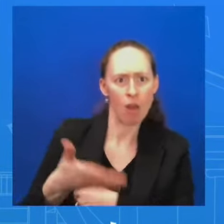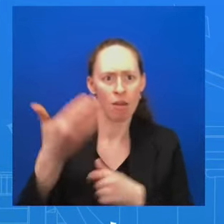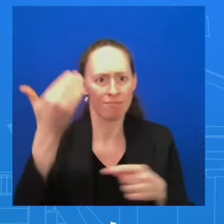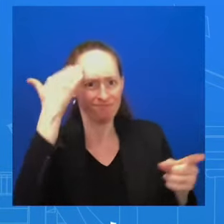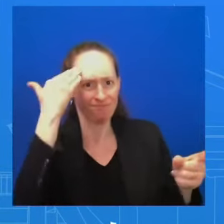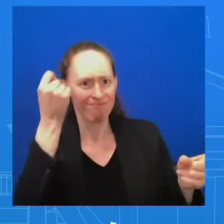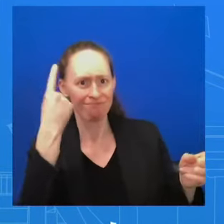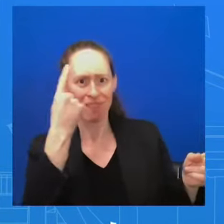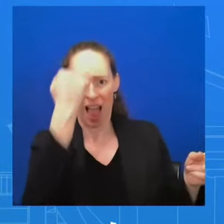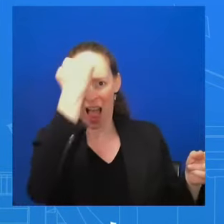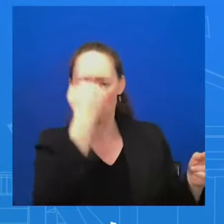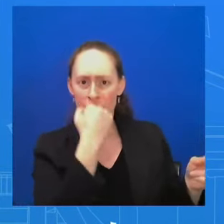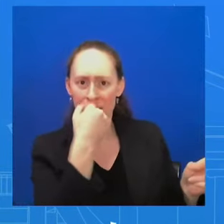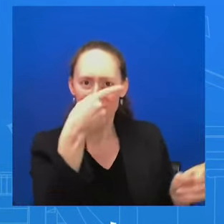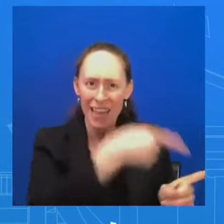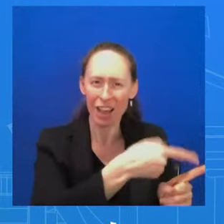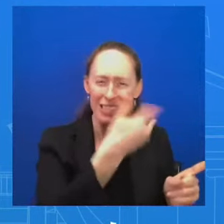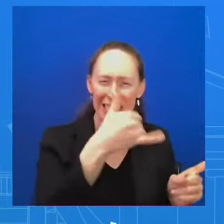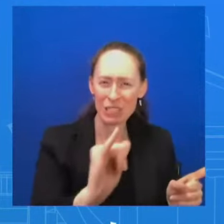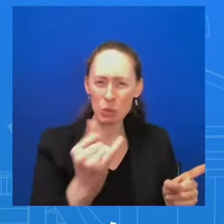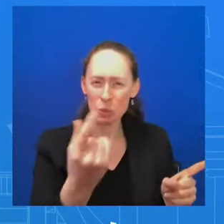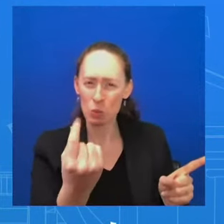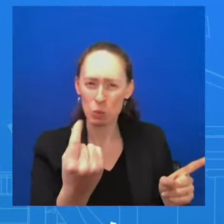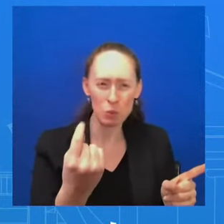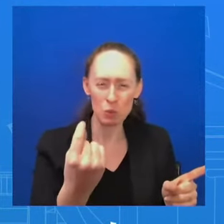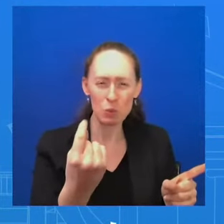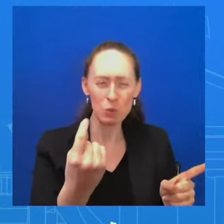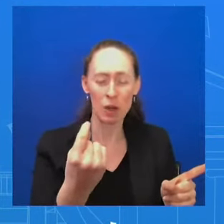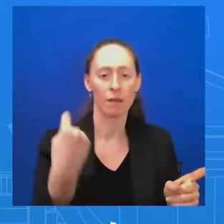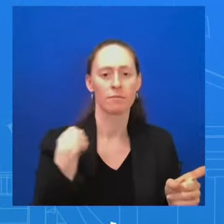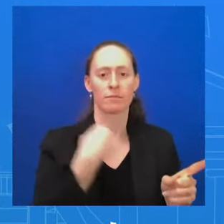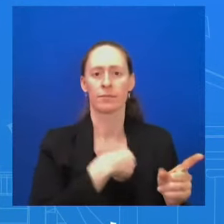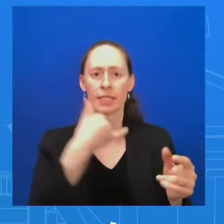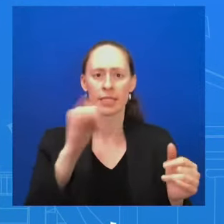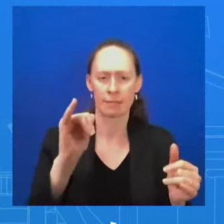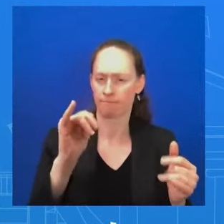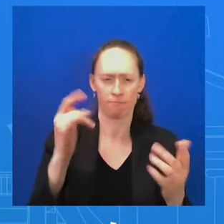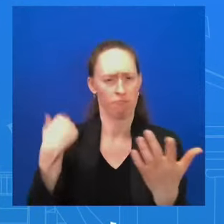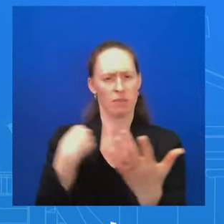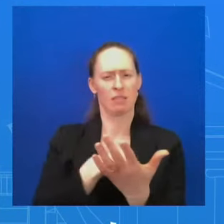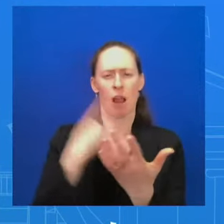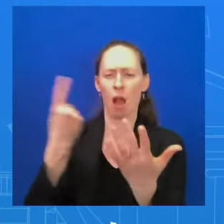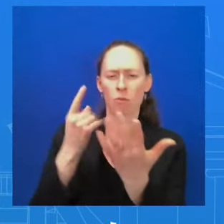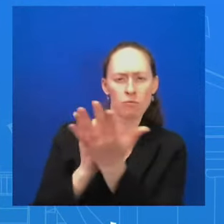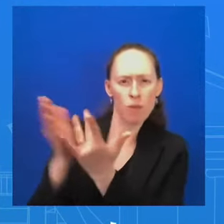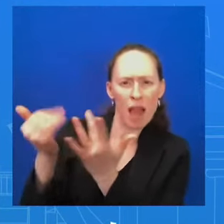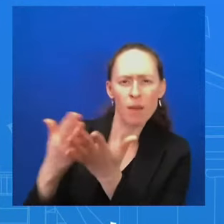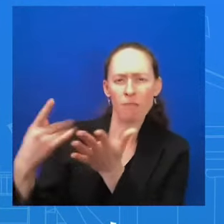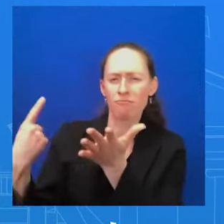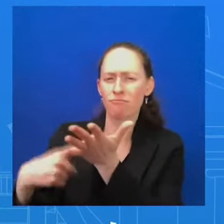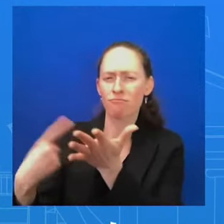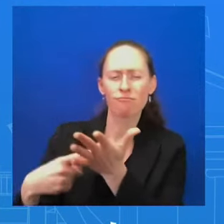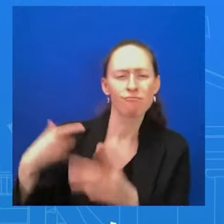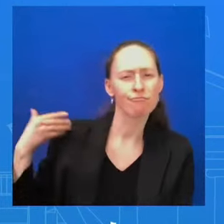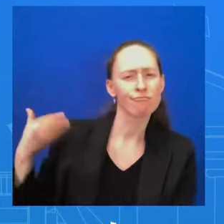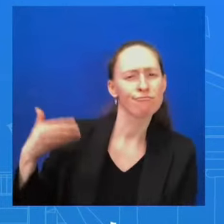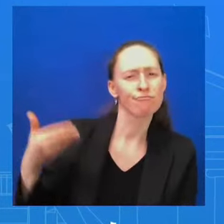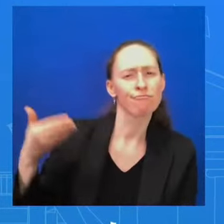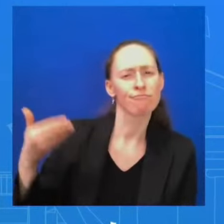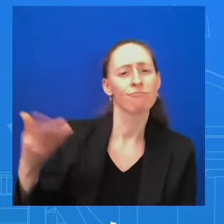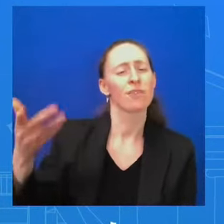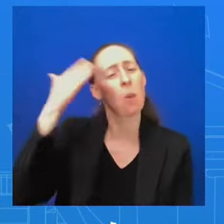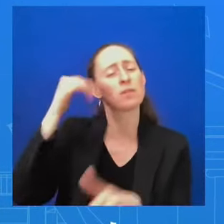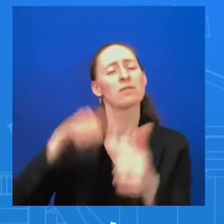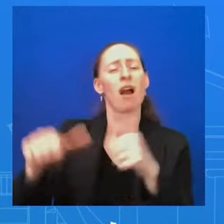conversation. That is because they've known each other for many decades. All right, everybody, thank you so much.